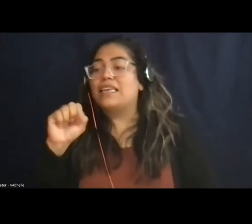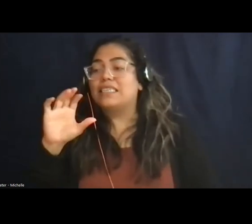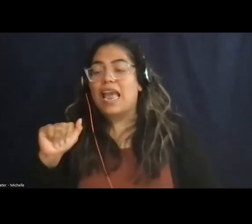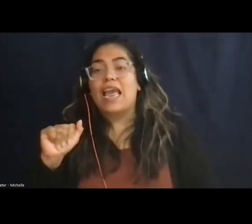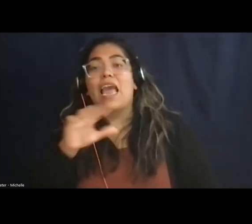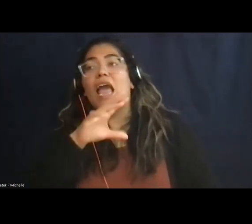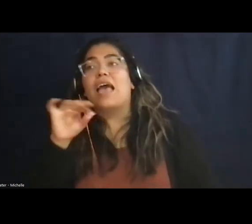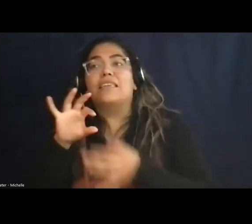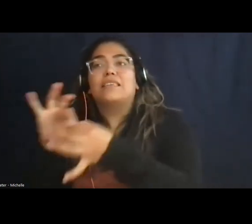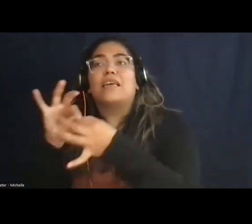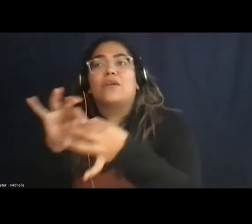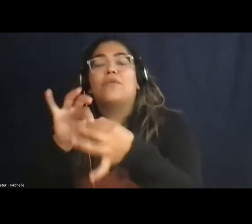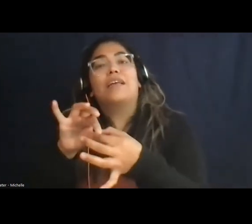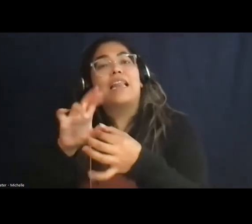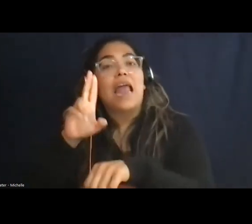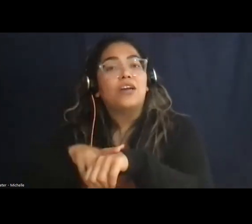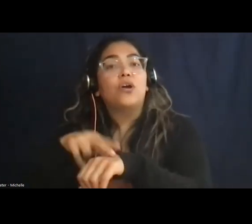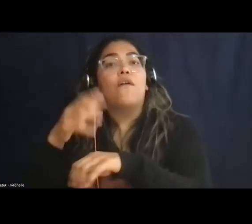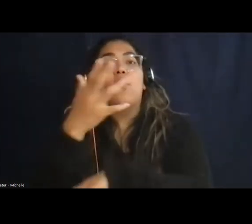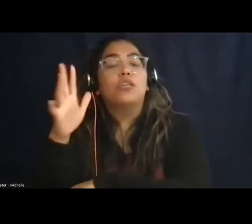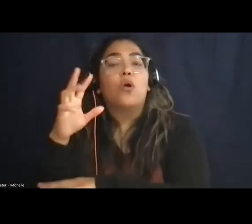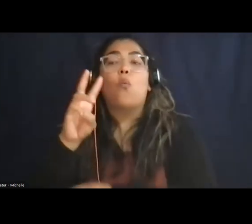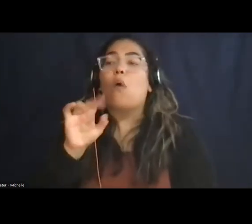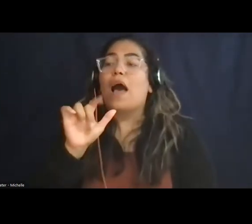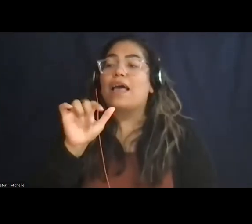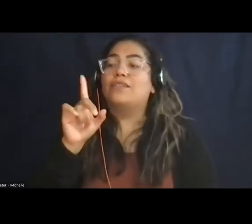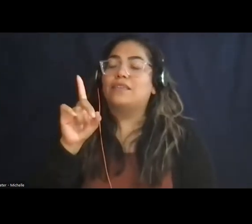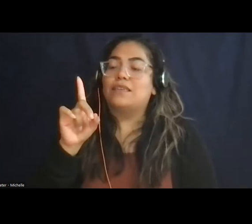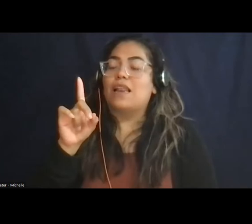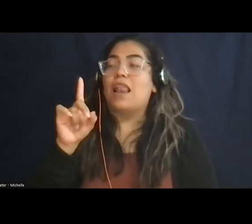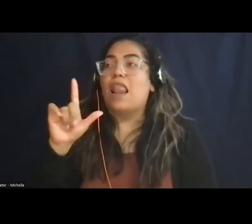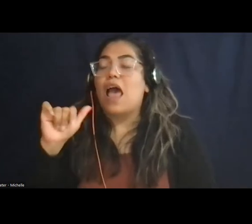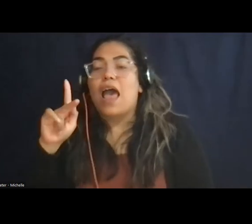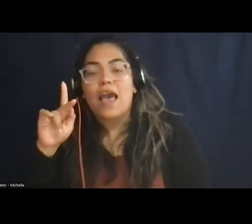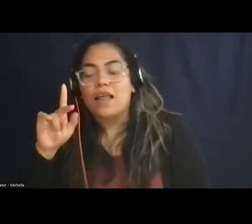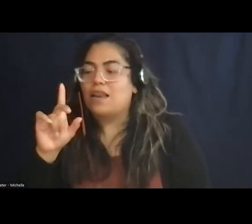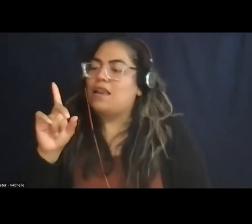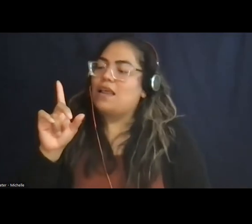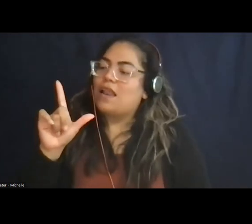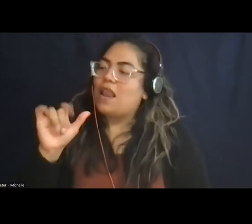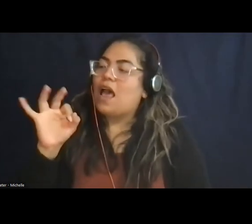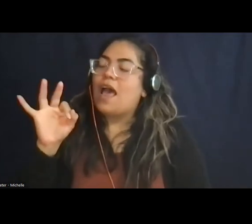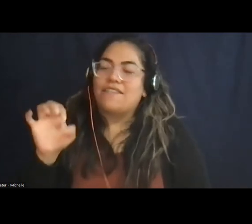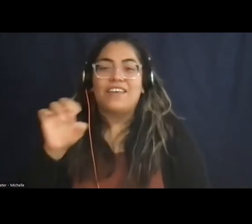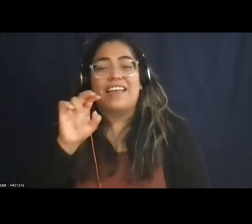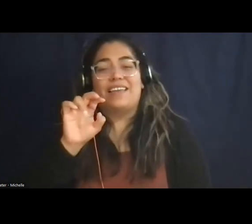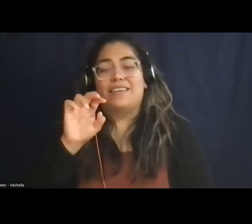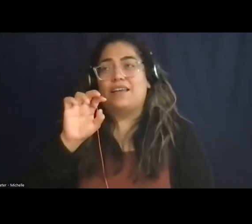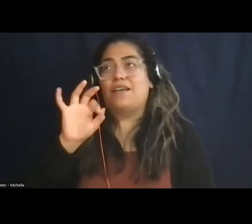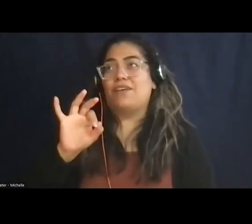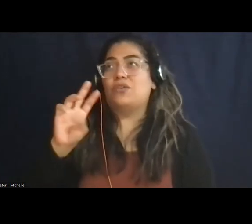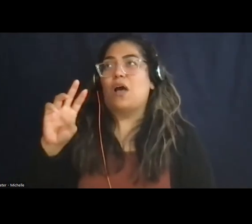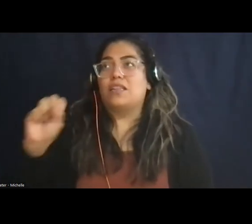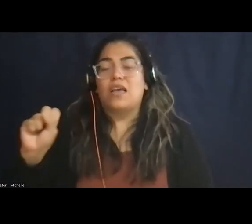National Forest and Wildlife Refuges and U.S. Fish and Wildlife and all of the different federal agencies. We have